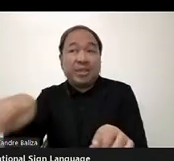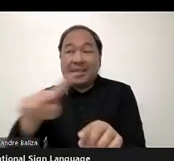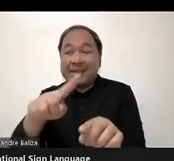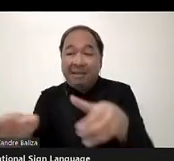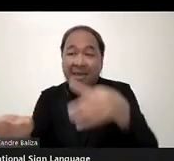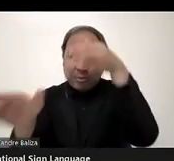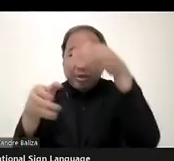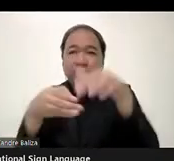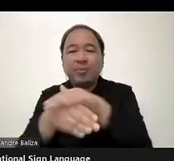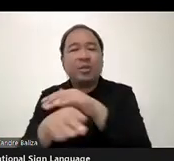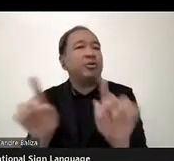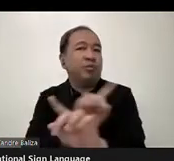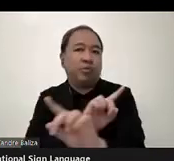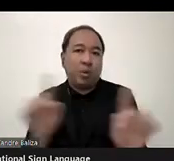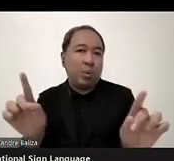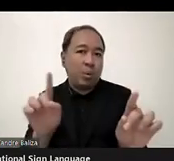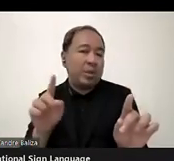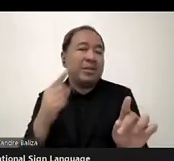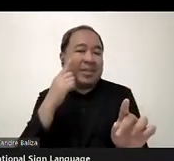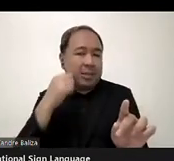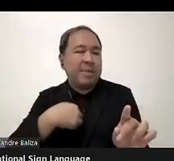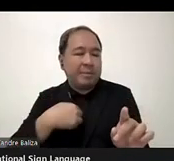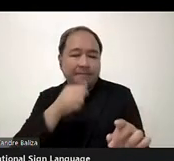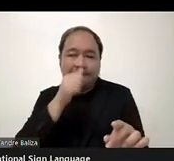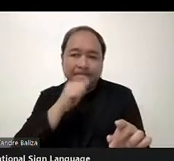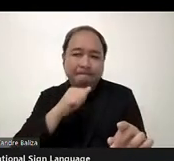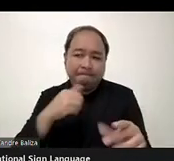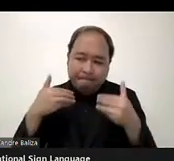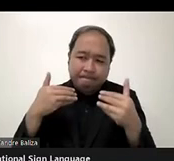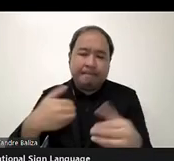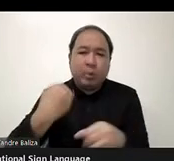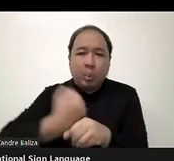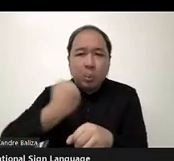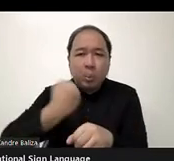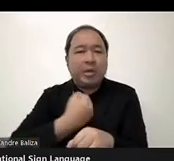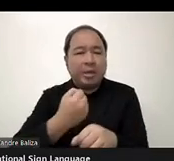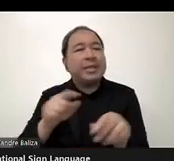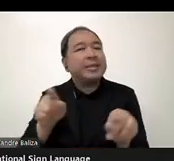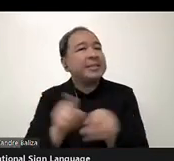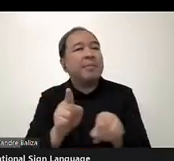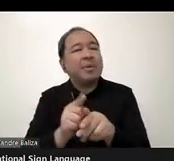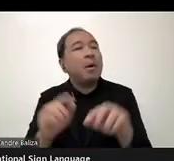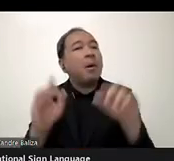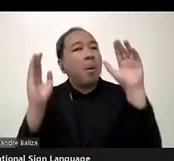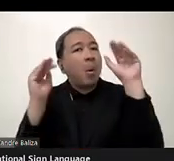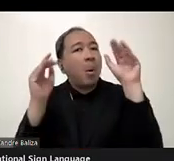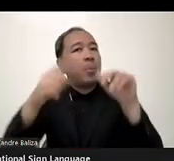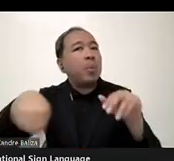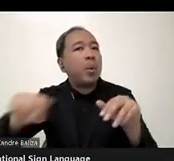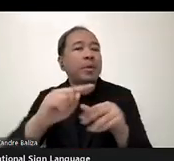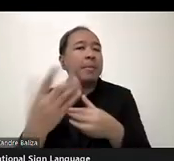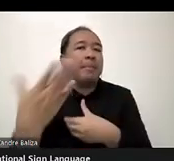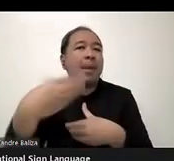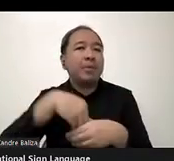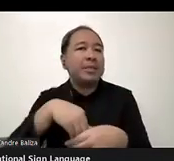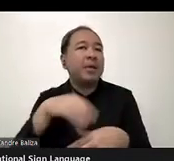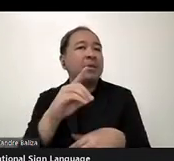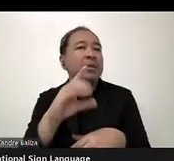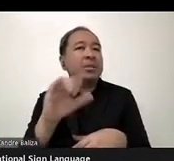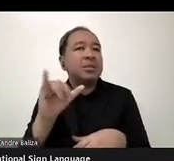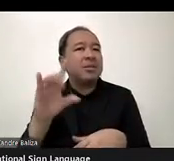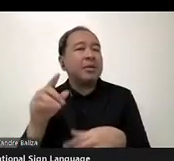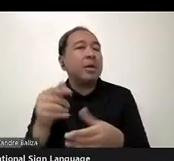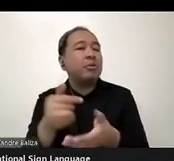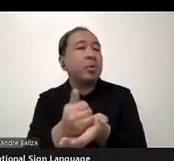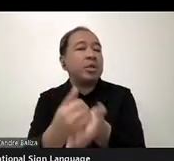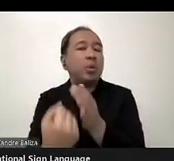I keep working, and that's why I expect from, from the members of the dynamic relation that they would keep supporting me. Thank you very much,